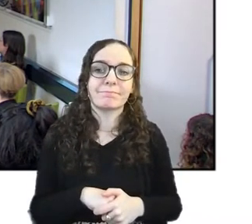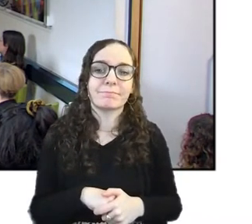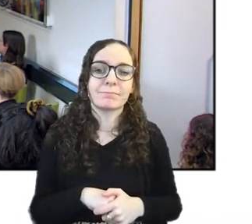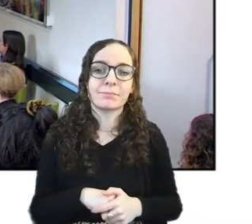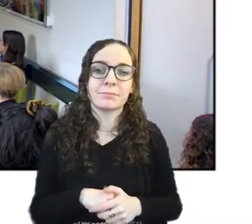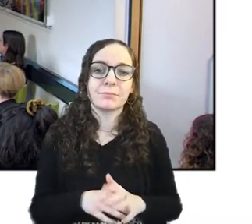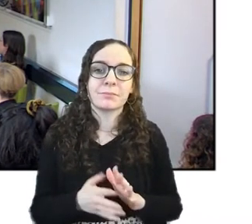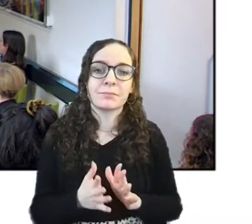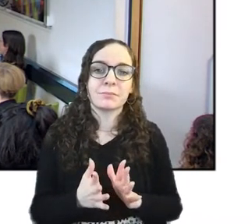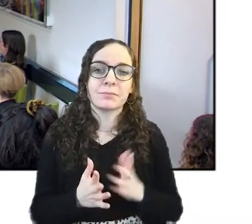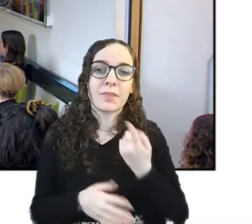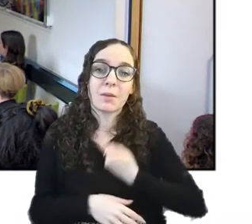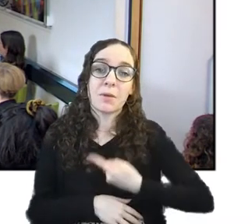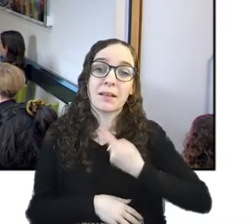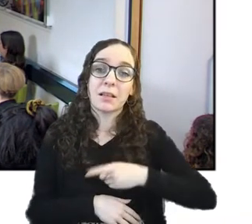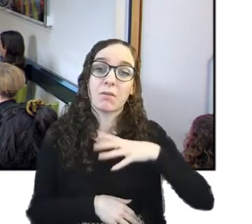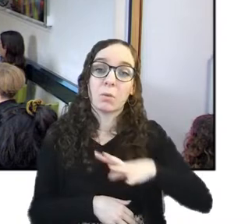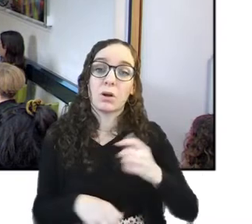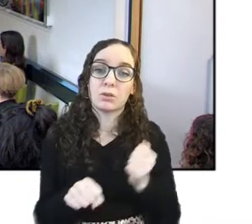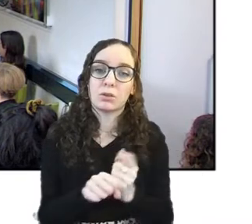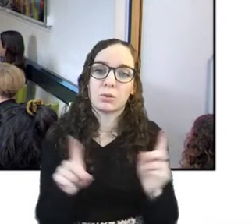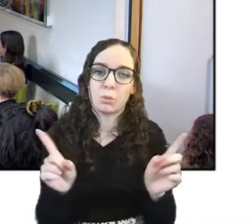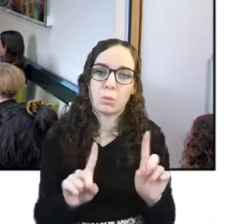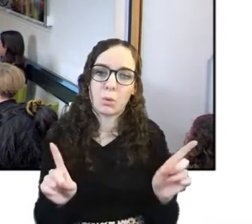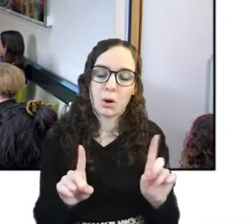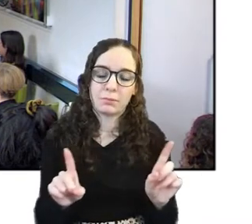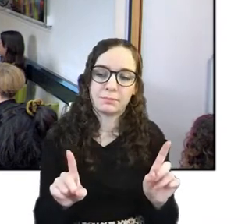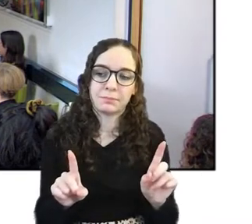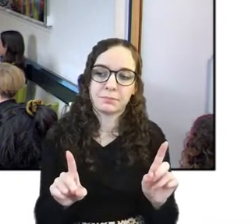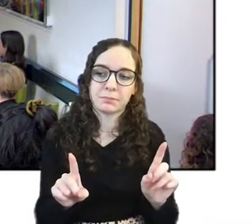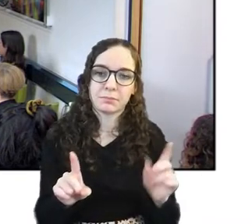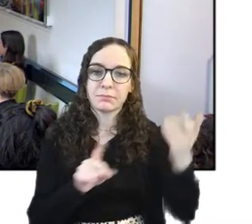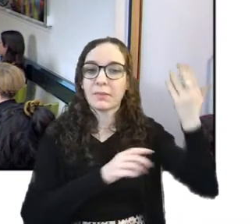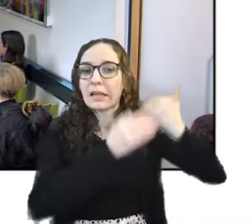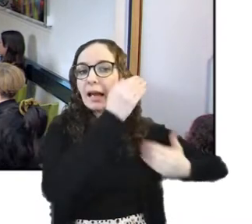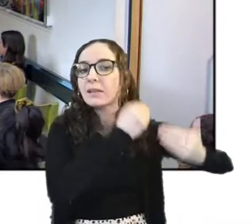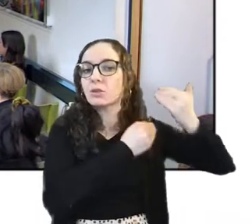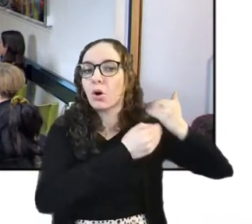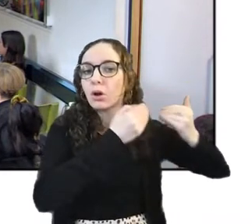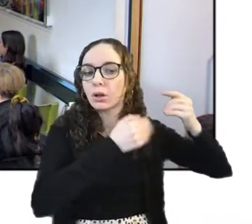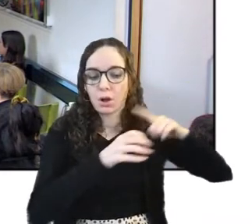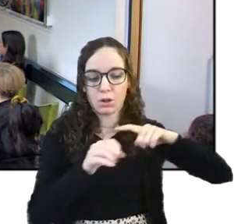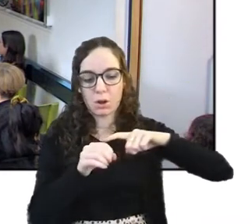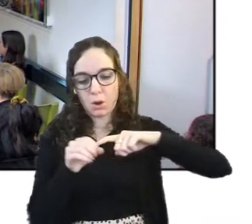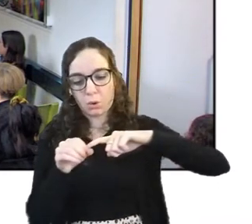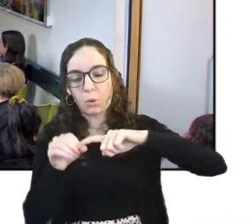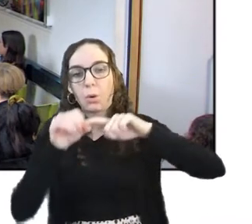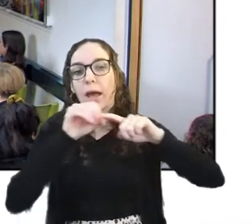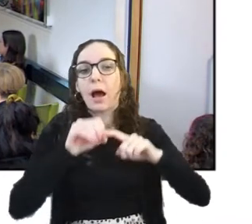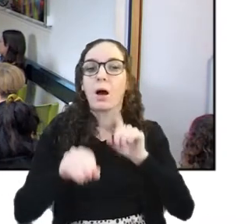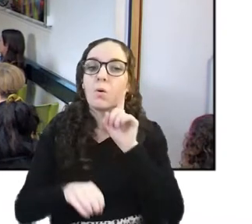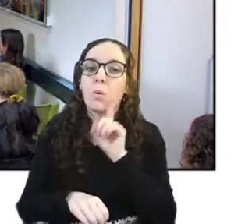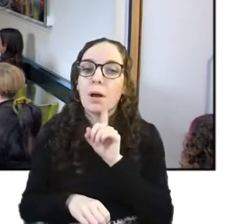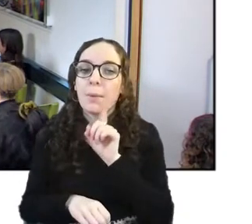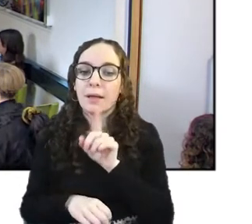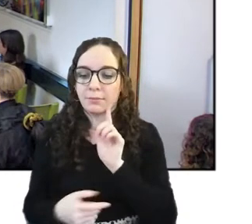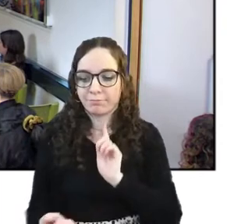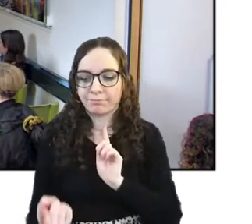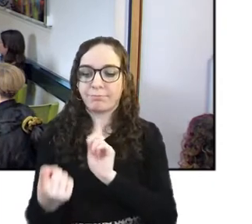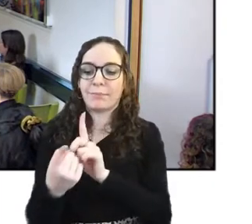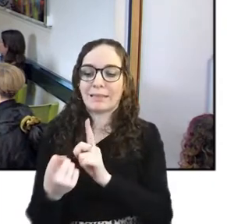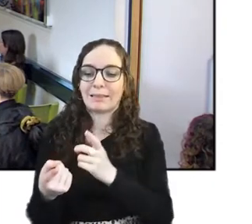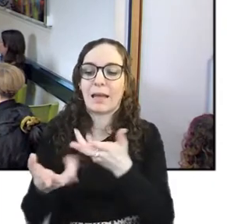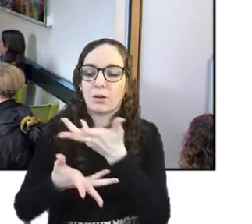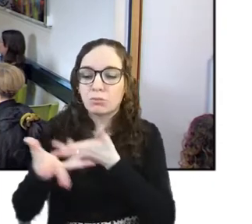hopefully kind of weave a link between kind of historical queer women meeting and corresponding